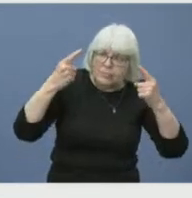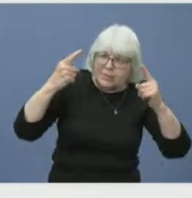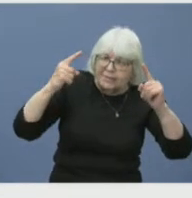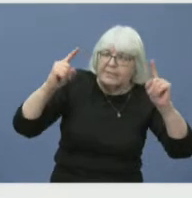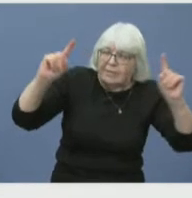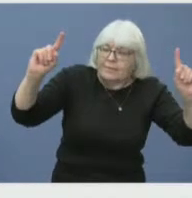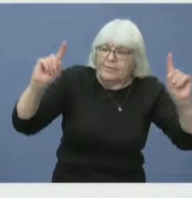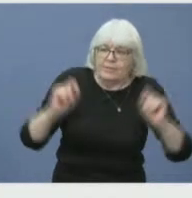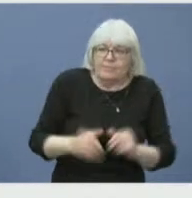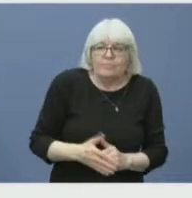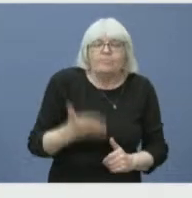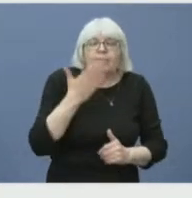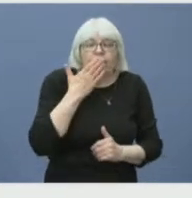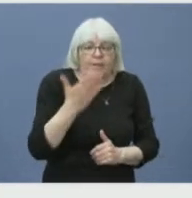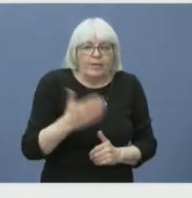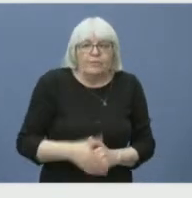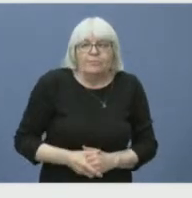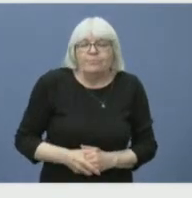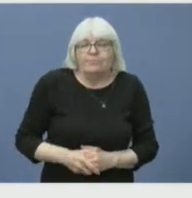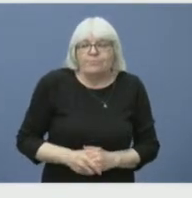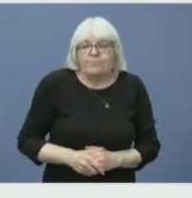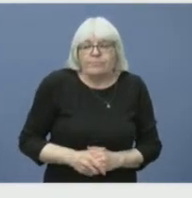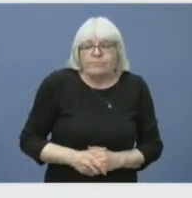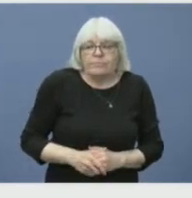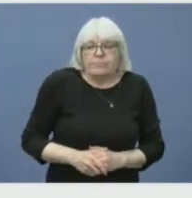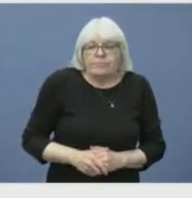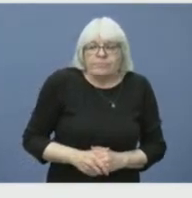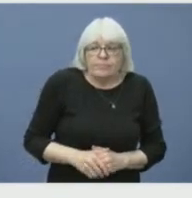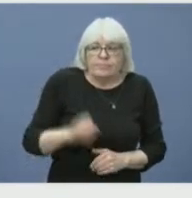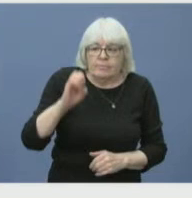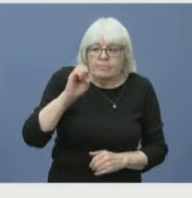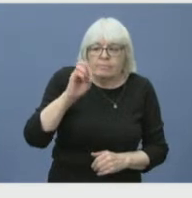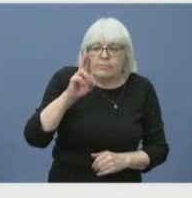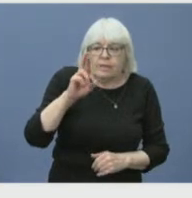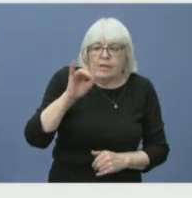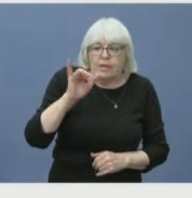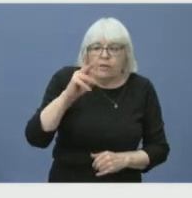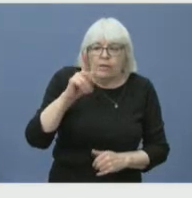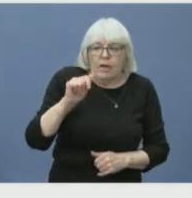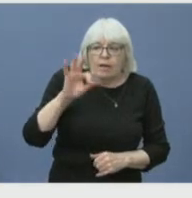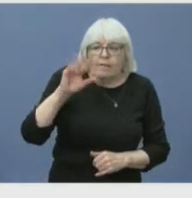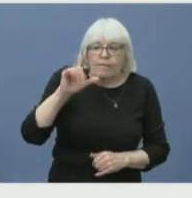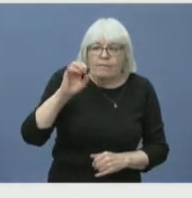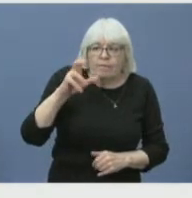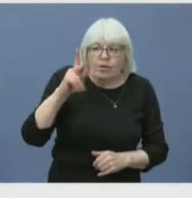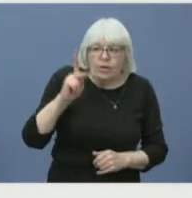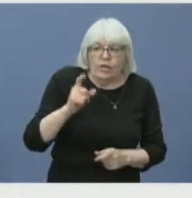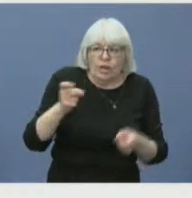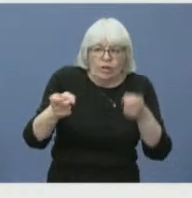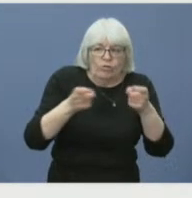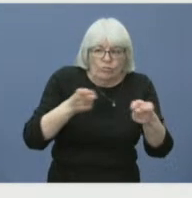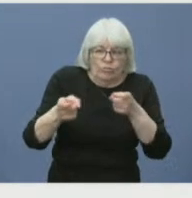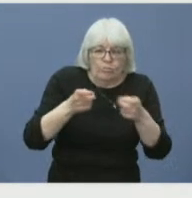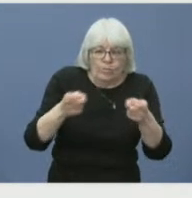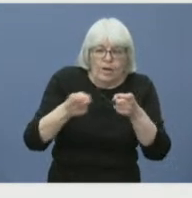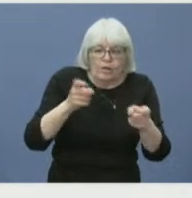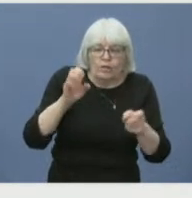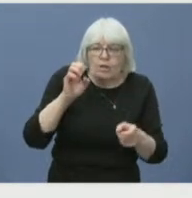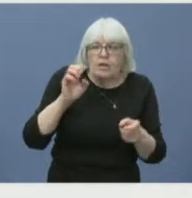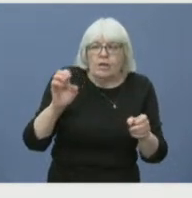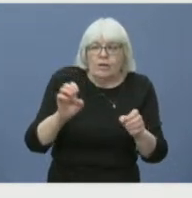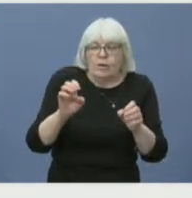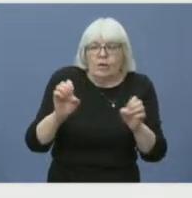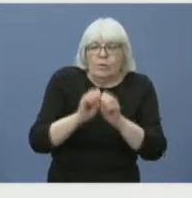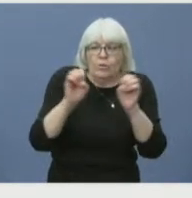And finally, we'll wrap things up with Erica Fleck, Director of Emergency Management with the Halifax Regional Municipality. Go ahead.